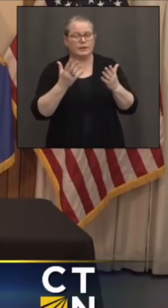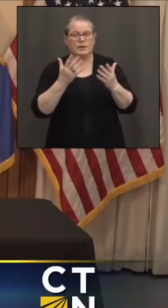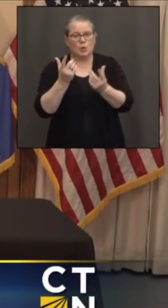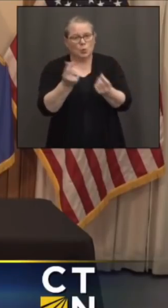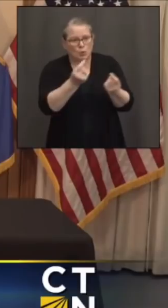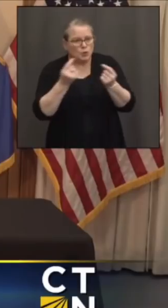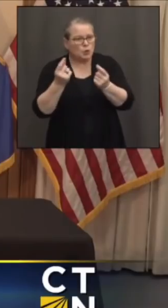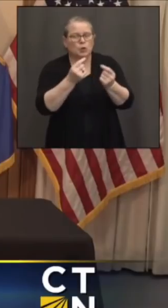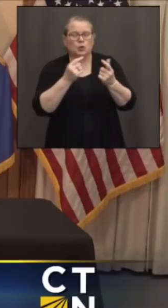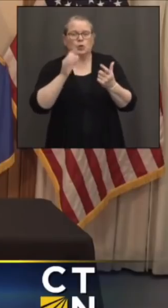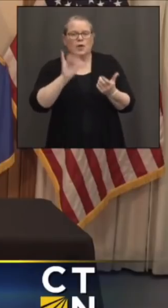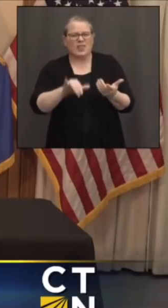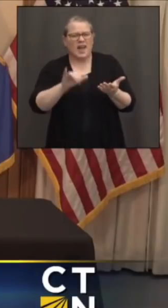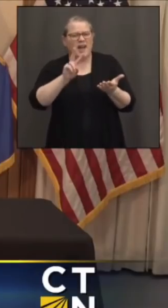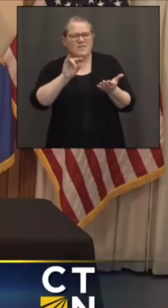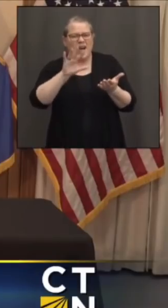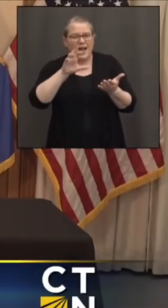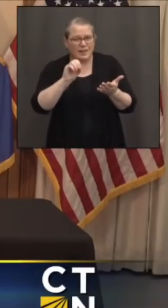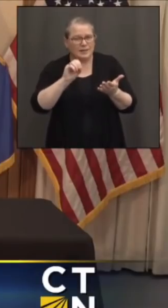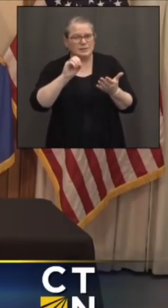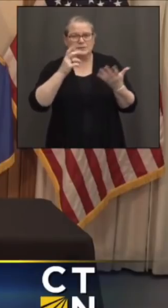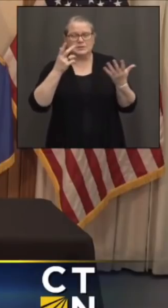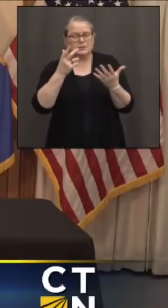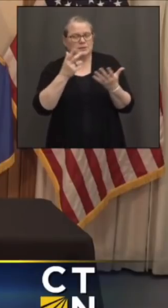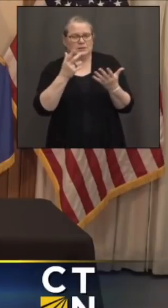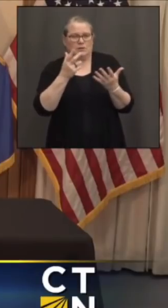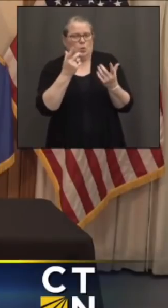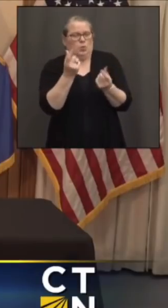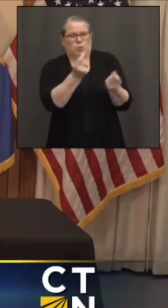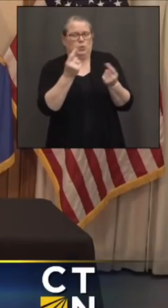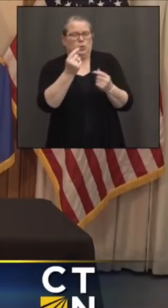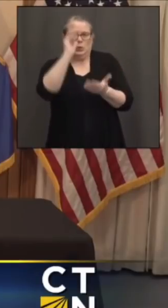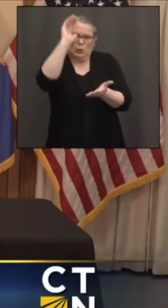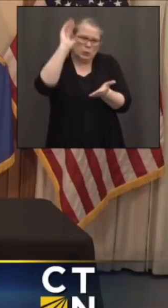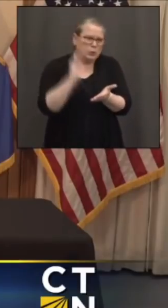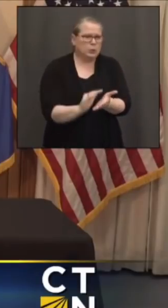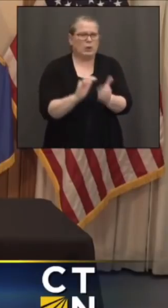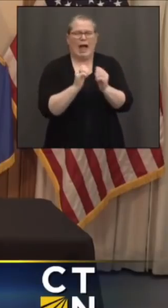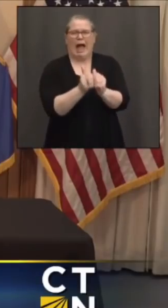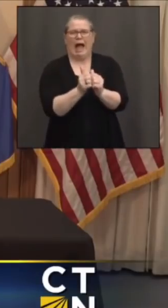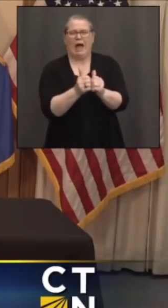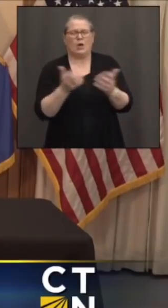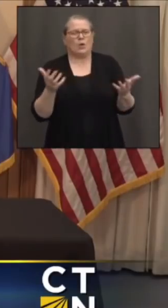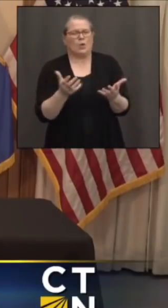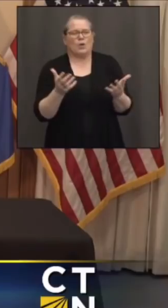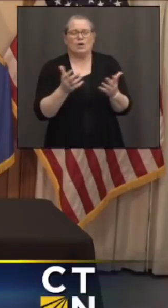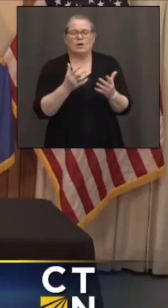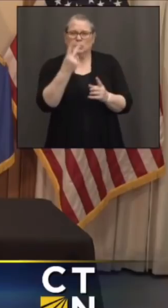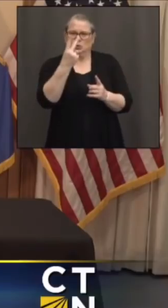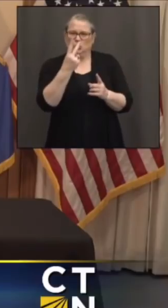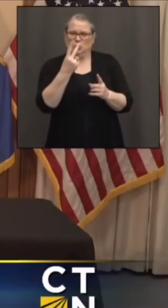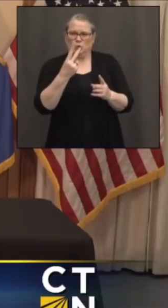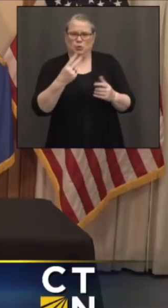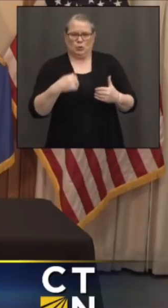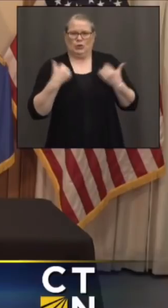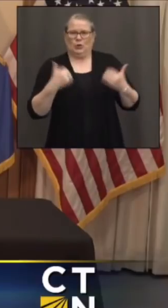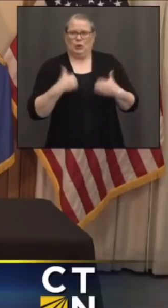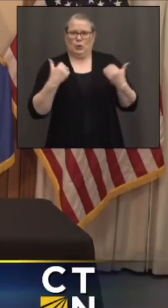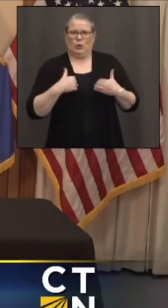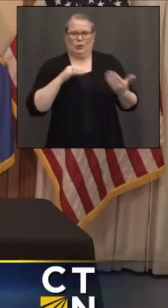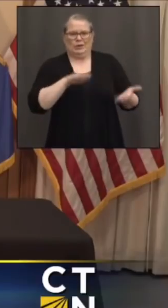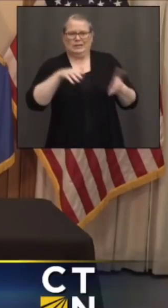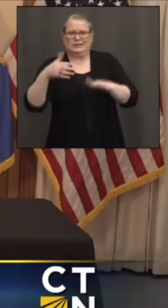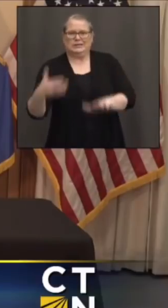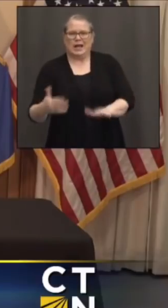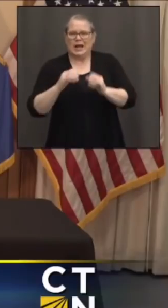curb this violence when we see something like this with these two young lives lost? What is the challenge that people need to meet in order to